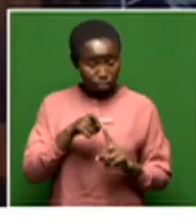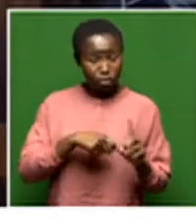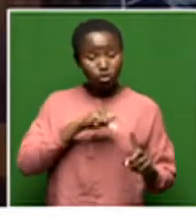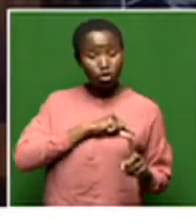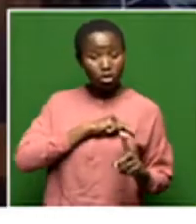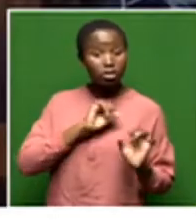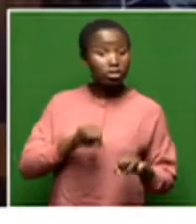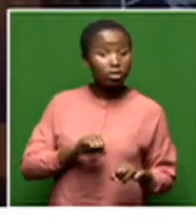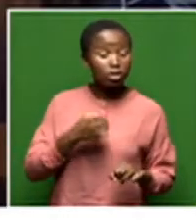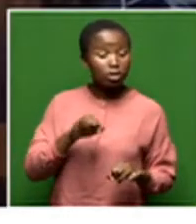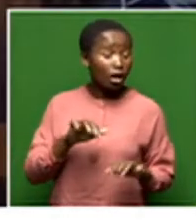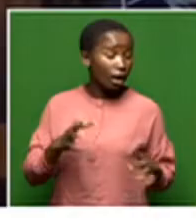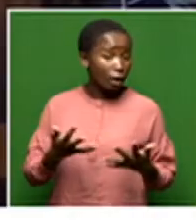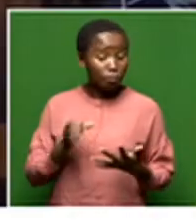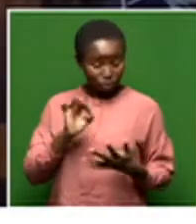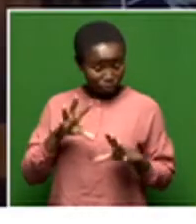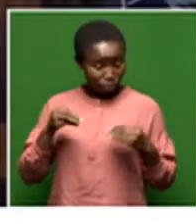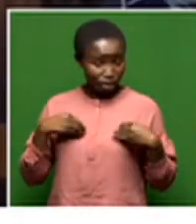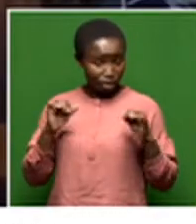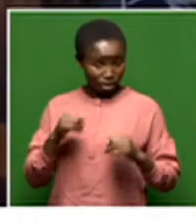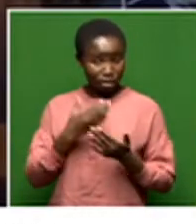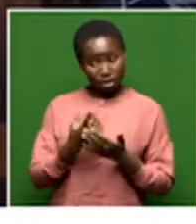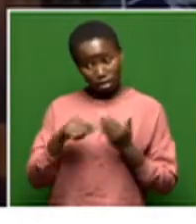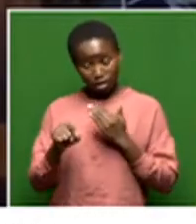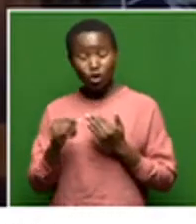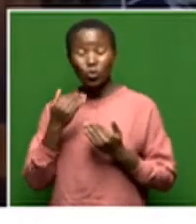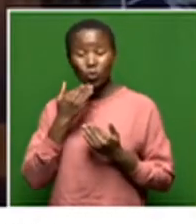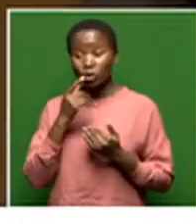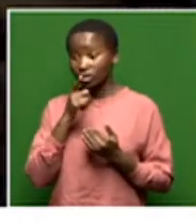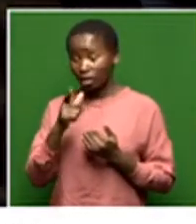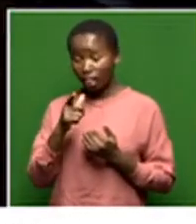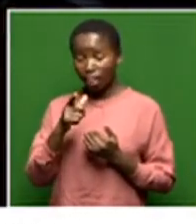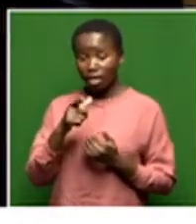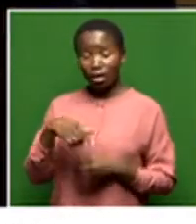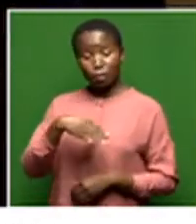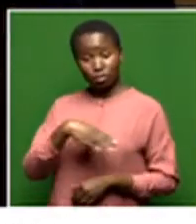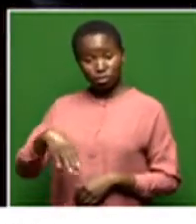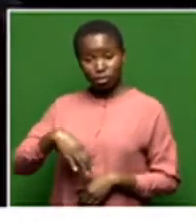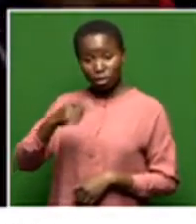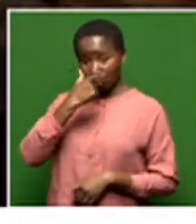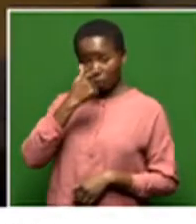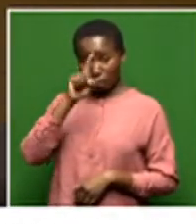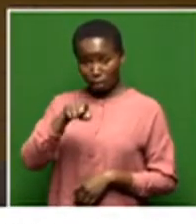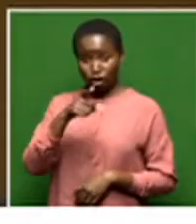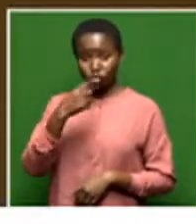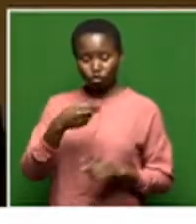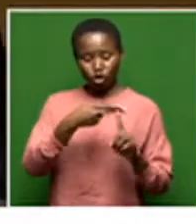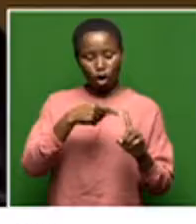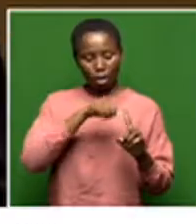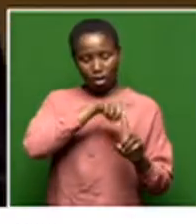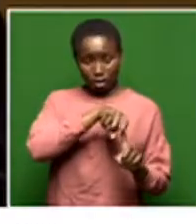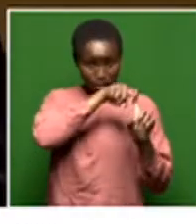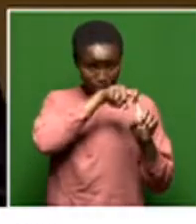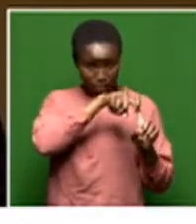for impeachment? If we do so, do we then go to President Ramaphosa and say you need to suspend John Cloppe prior to the impeachment